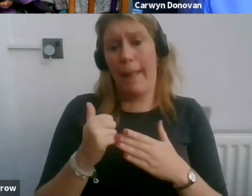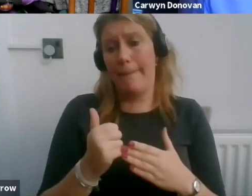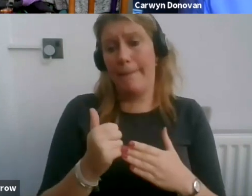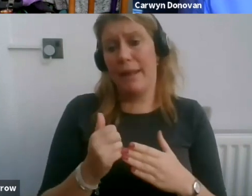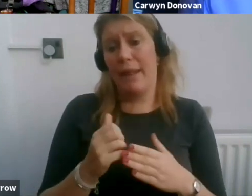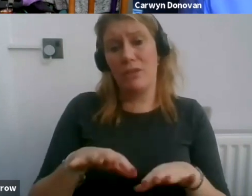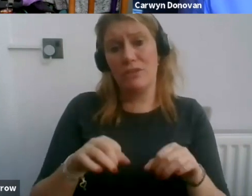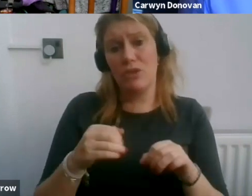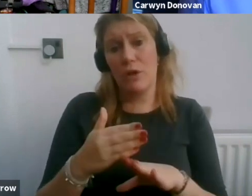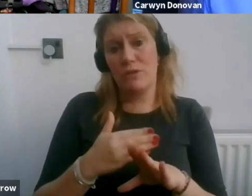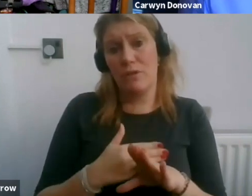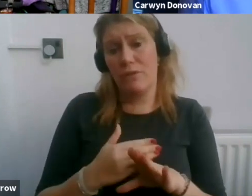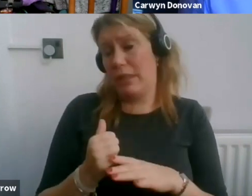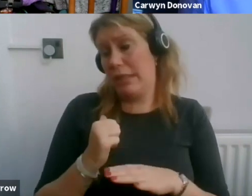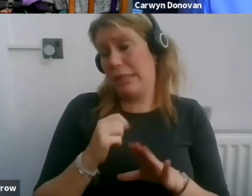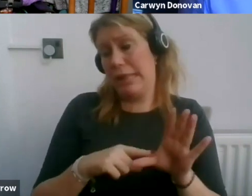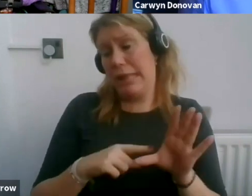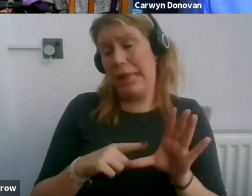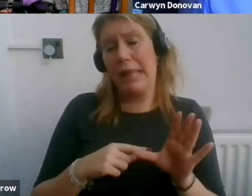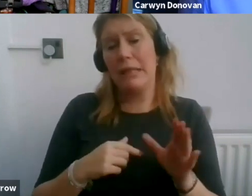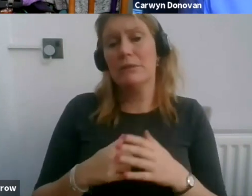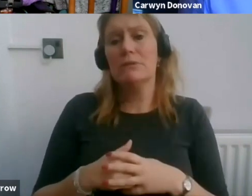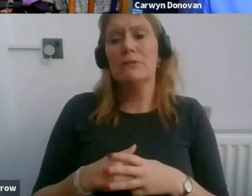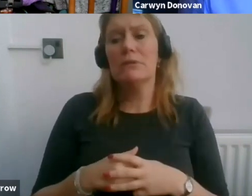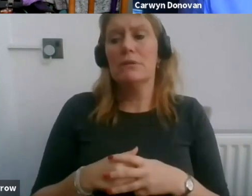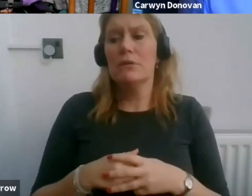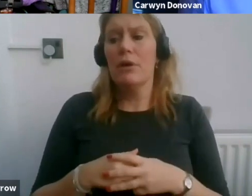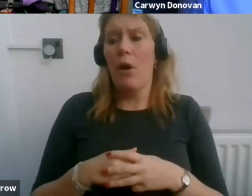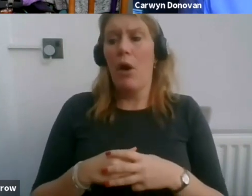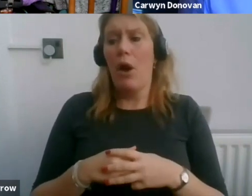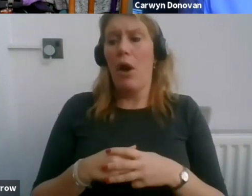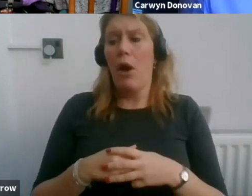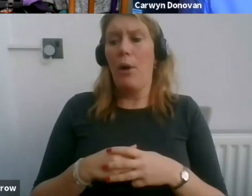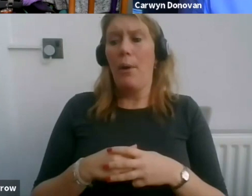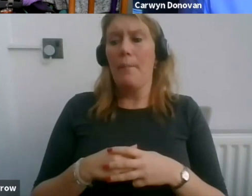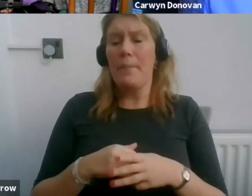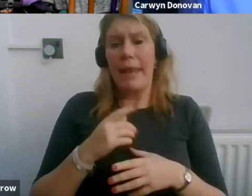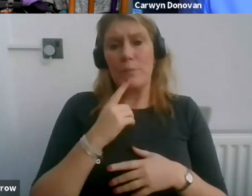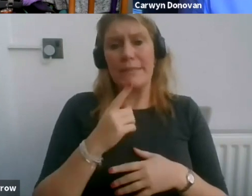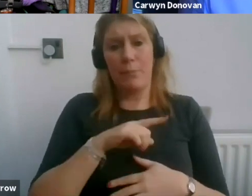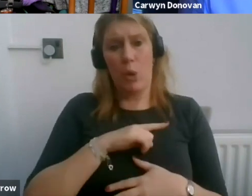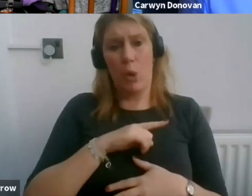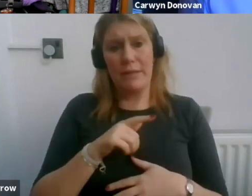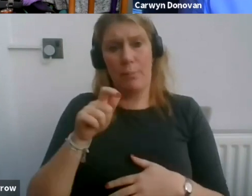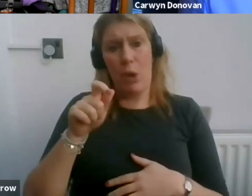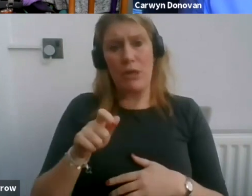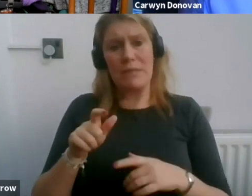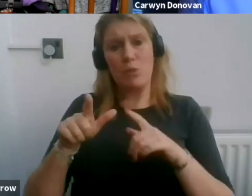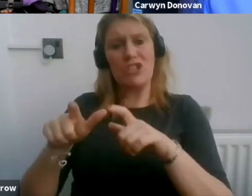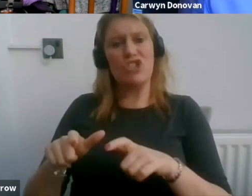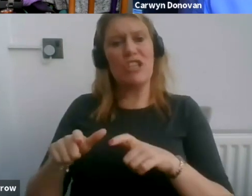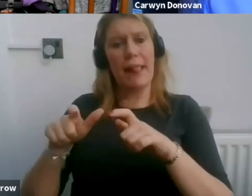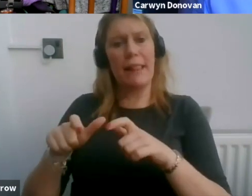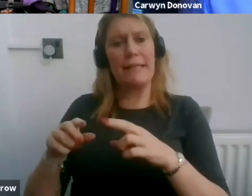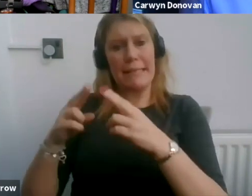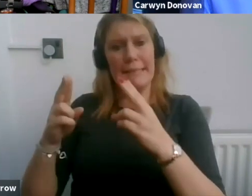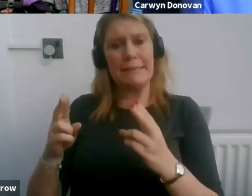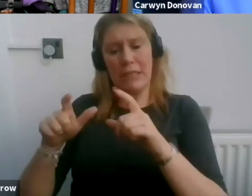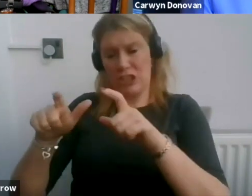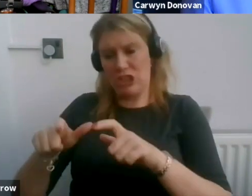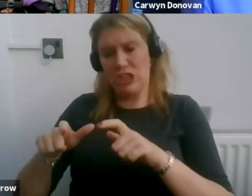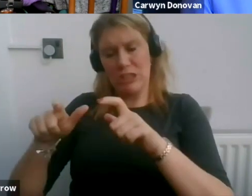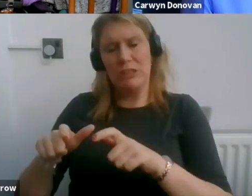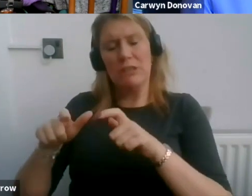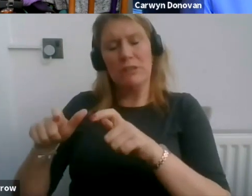it was in some way insinuating that because somebody was in the shielding category that they may be in